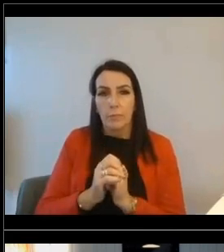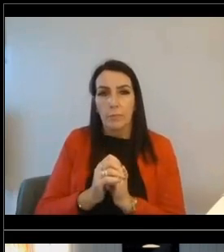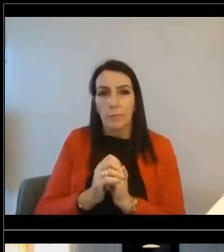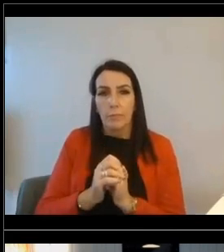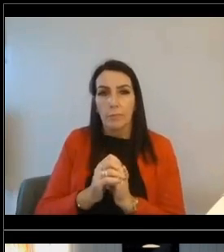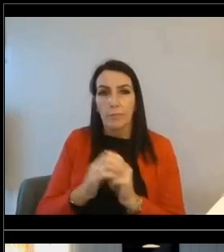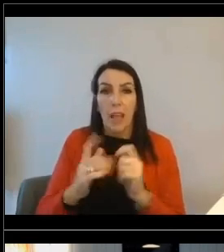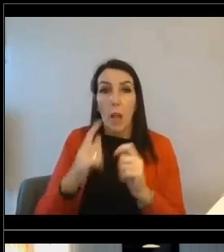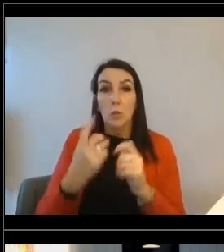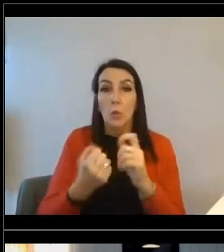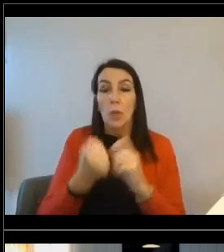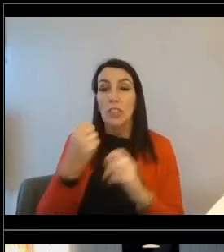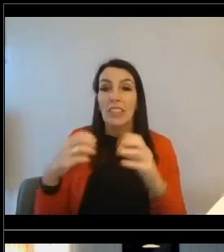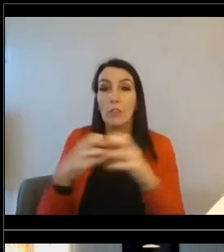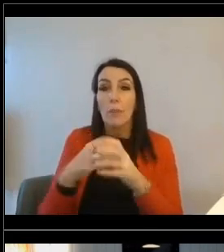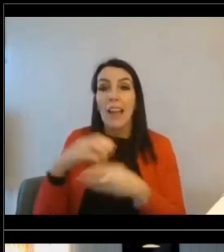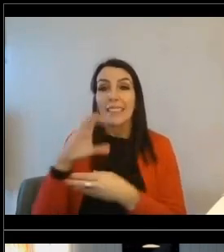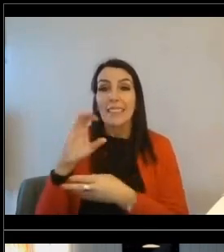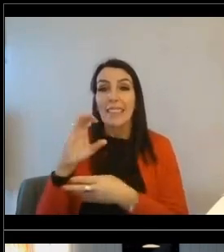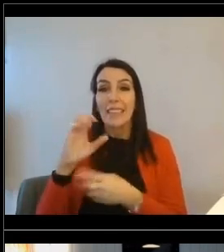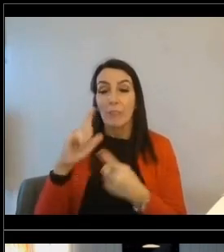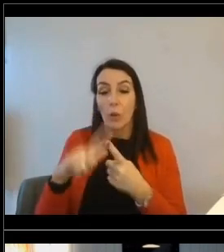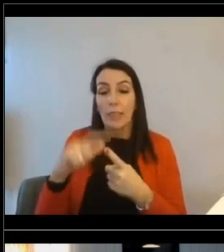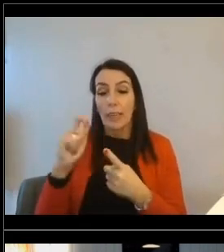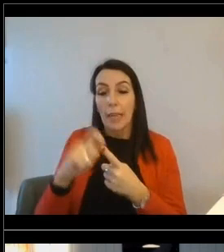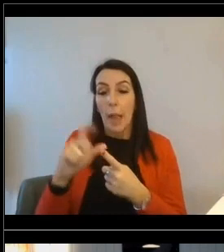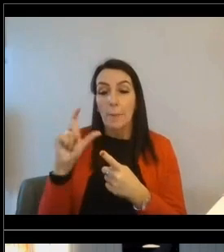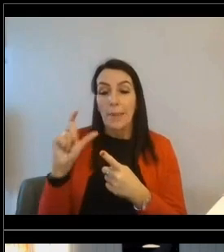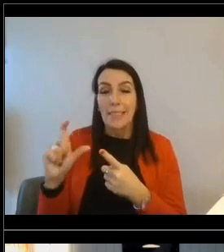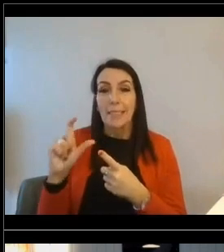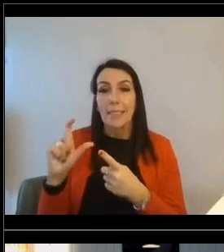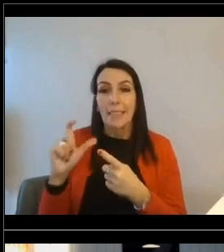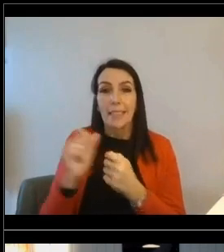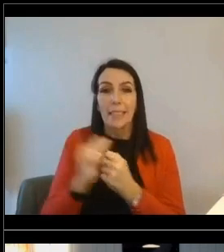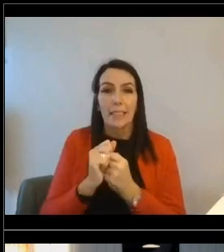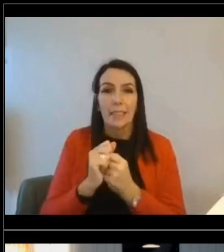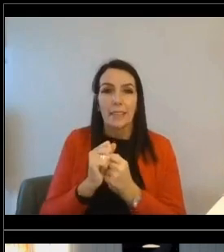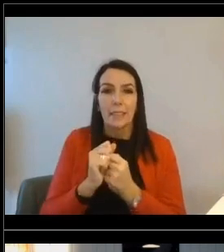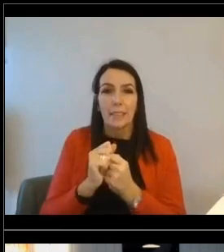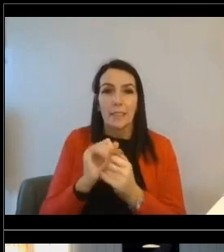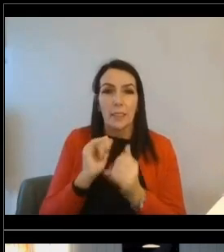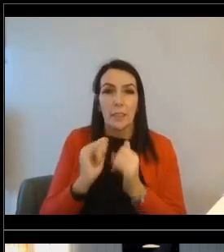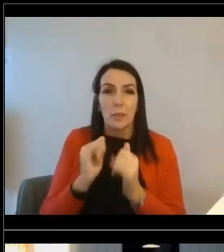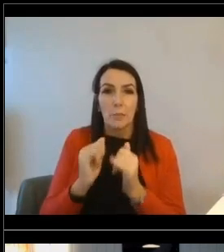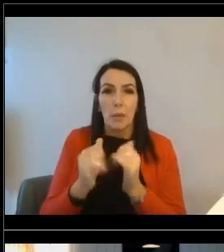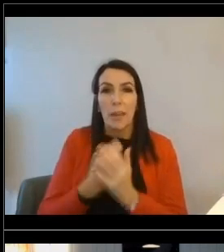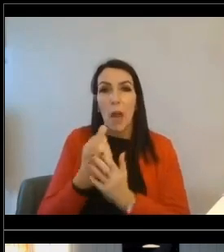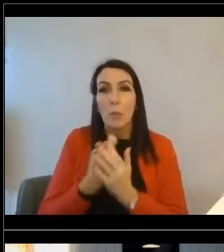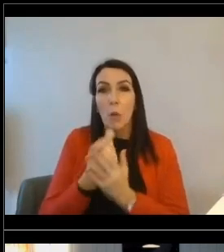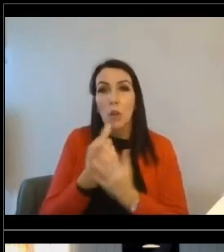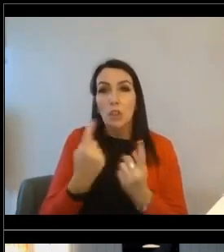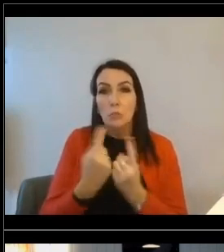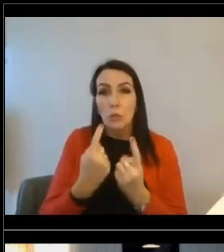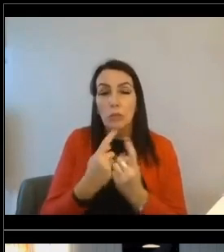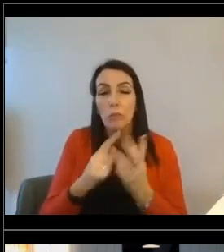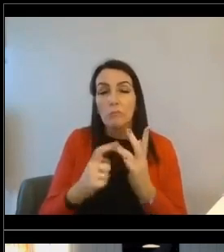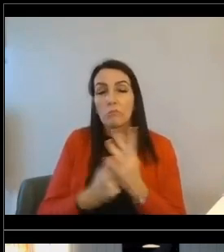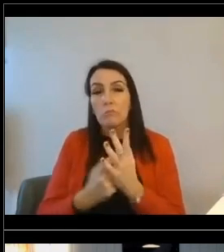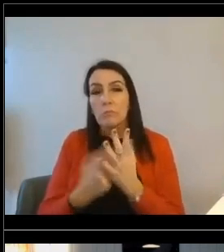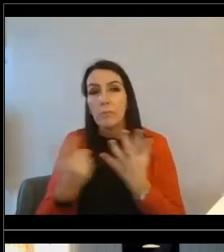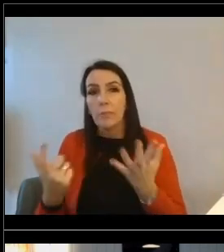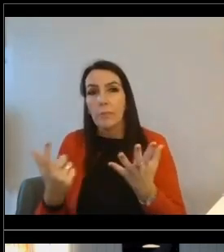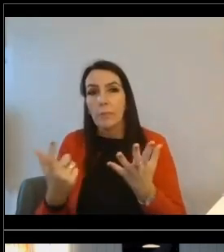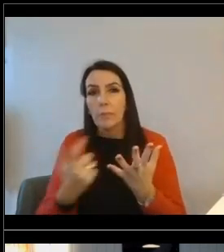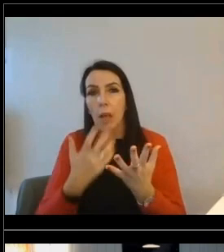in the example of, let's say a landlord or, you know, maybe a mortgage product, something along those lines where there's lots of